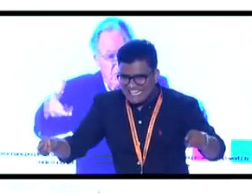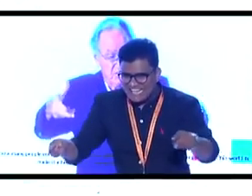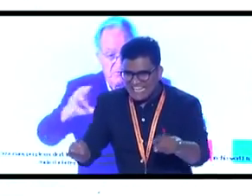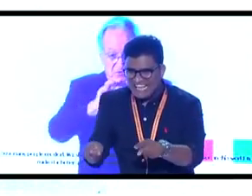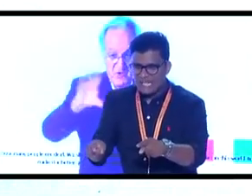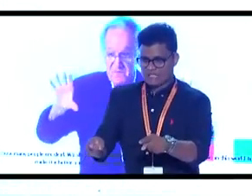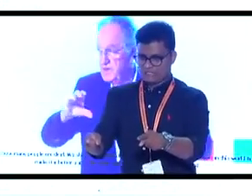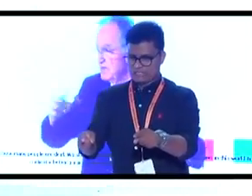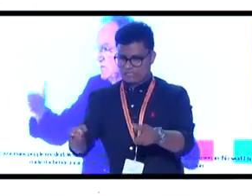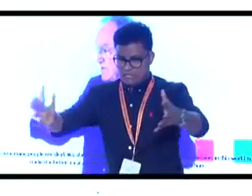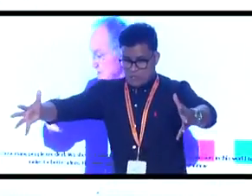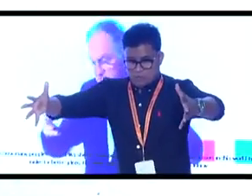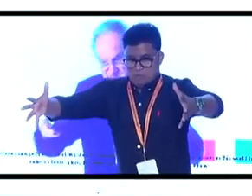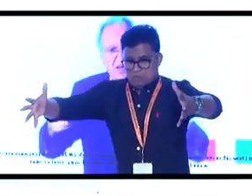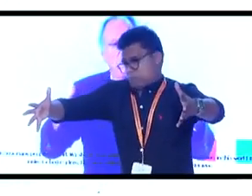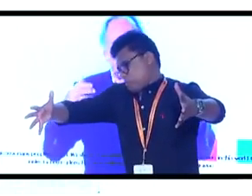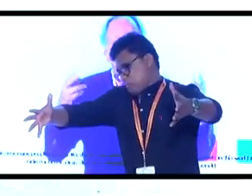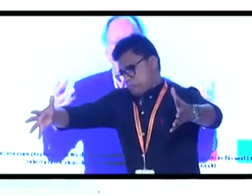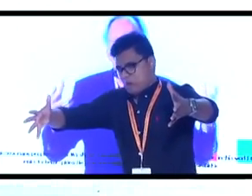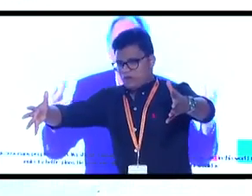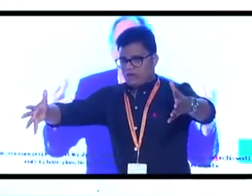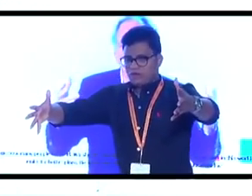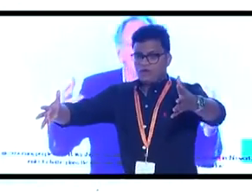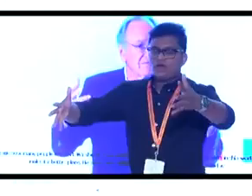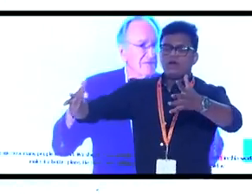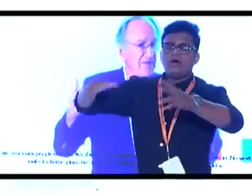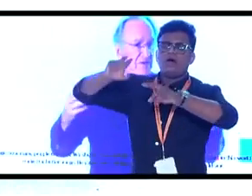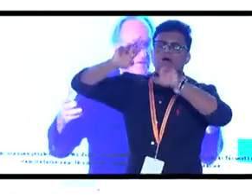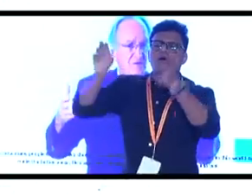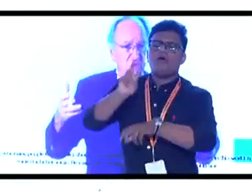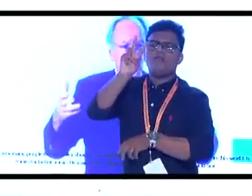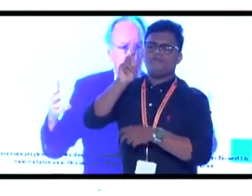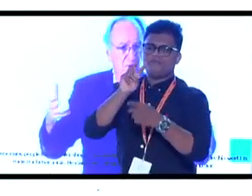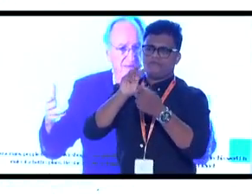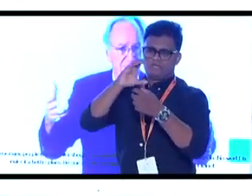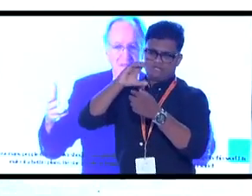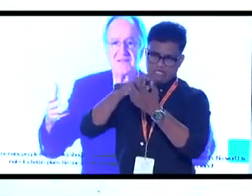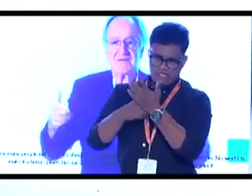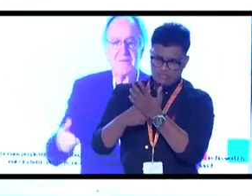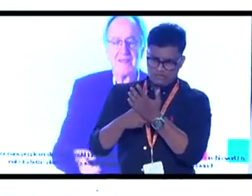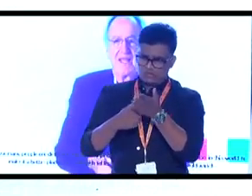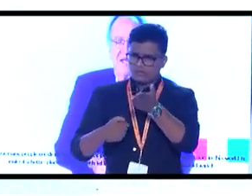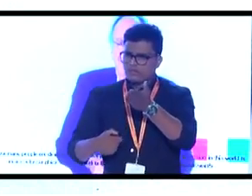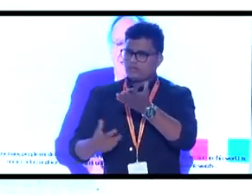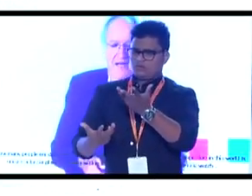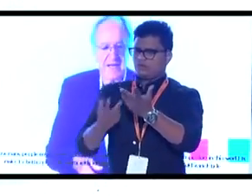television. It was great big, it was like an old VCR, if any of you know what that was.